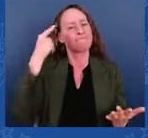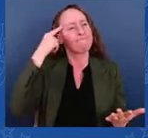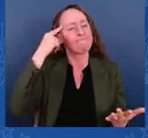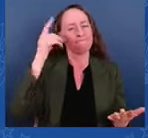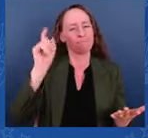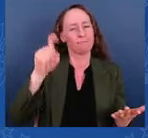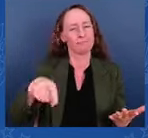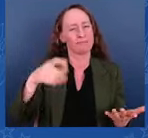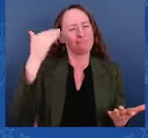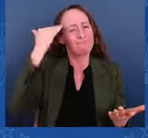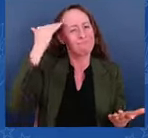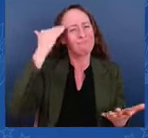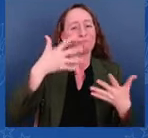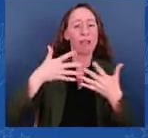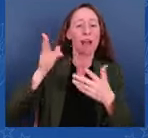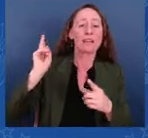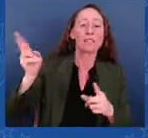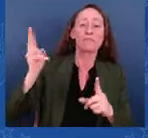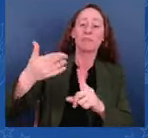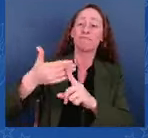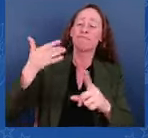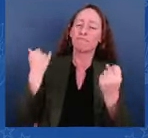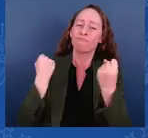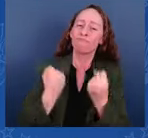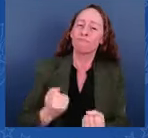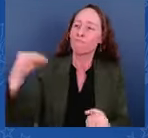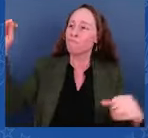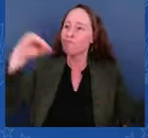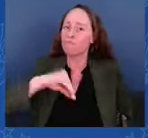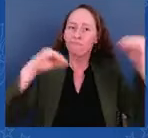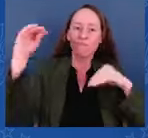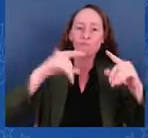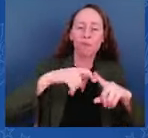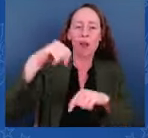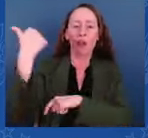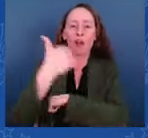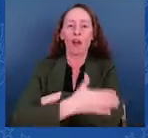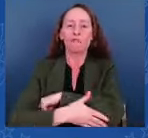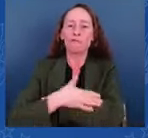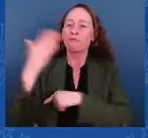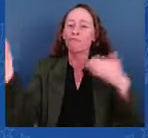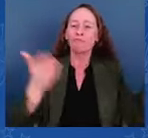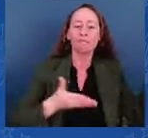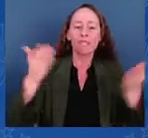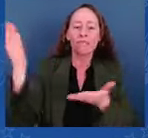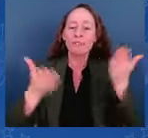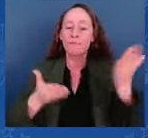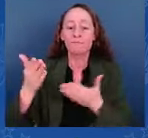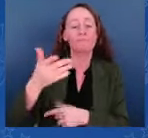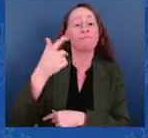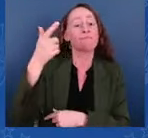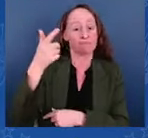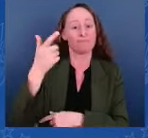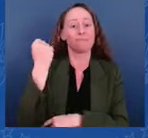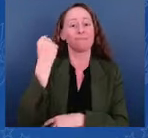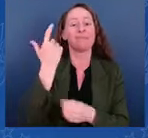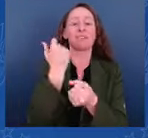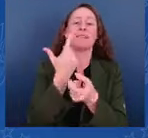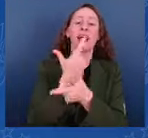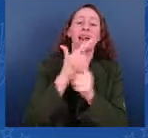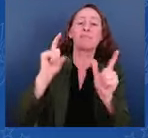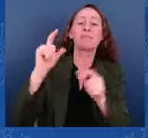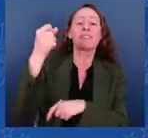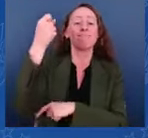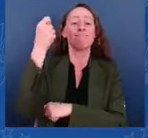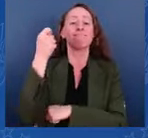people with new talent. The Statue of Liberty is not some relic of American history. It stands for who we are as